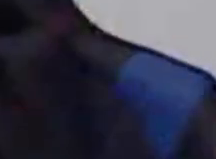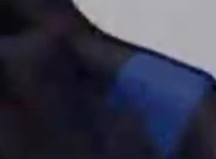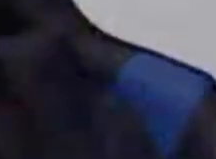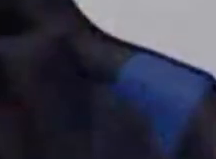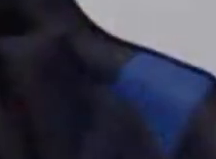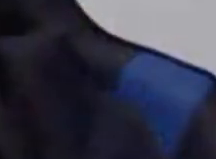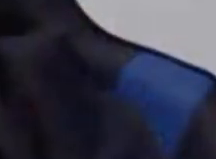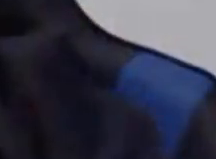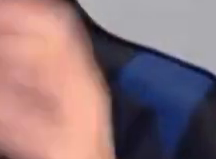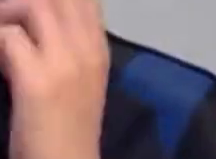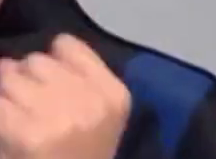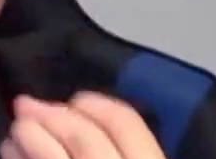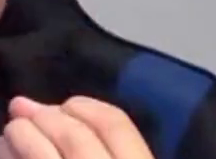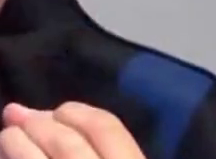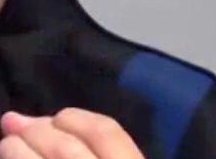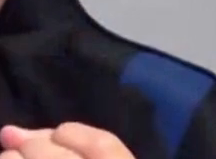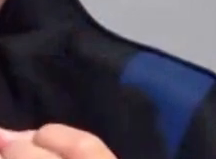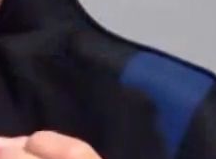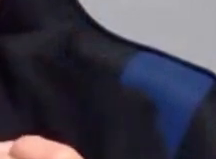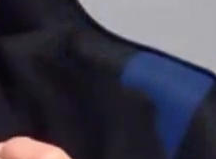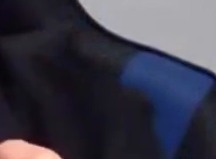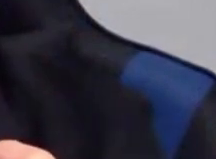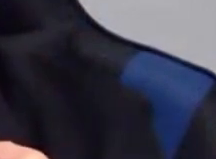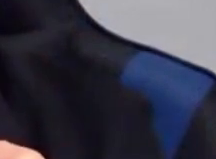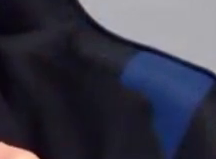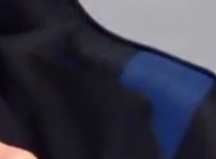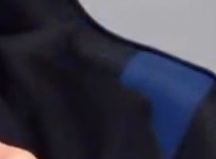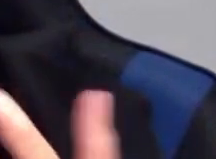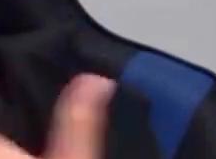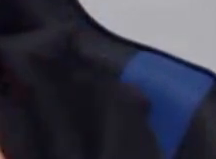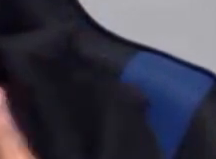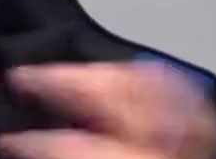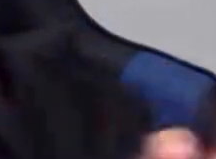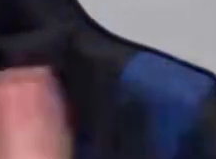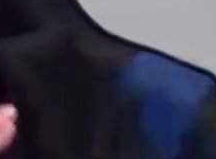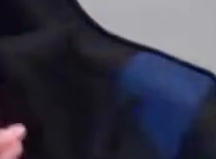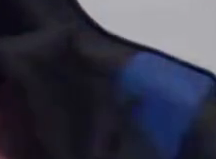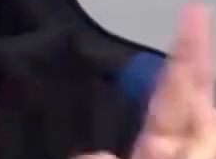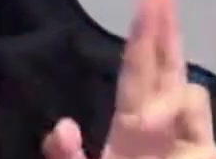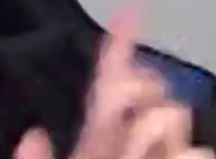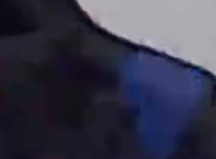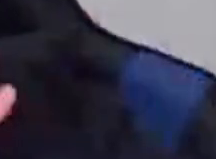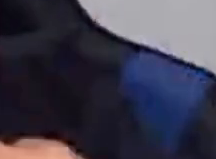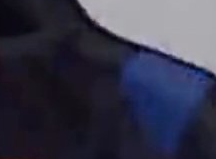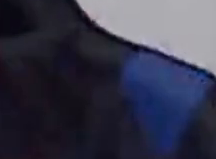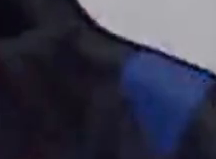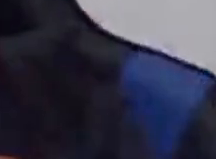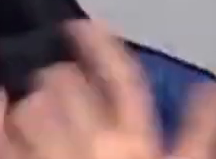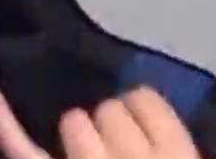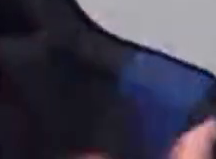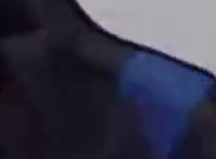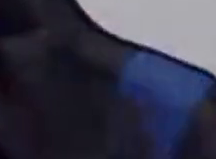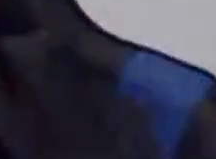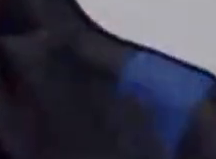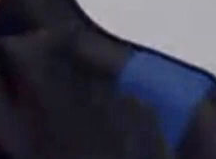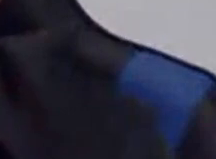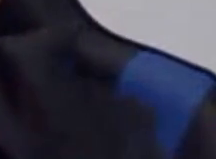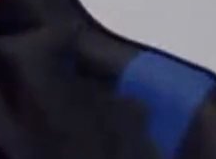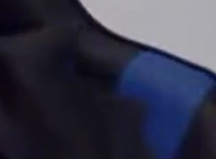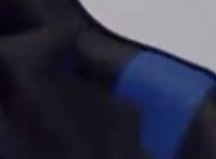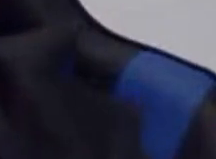I'm going to, without further ado, get started. I'm going to,